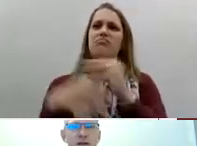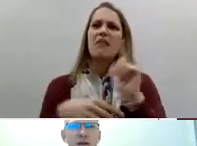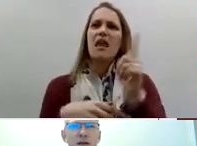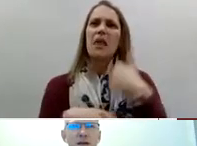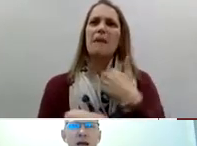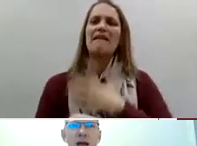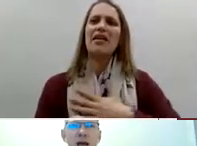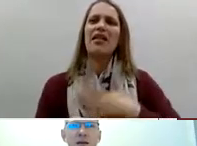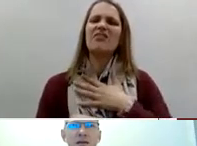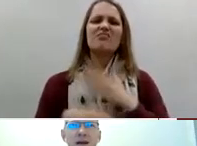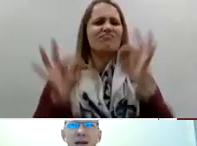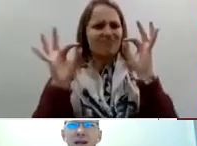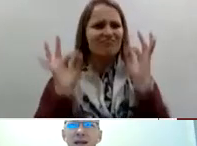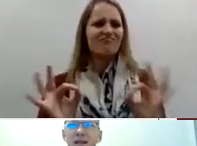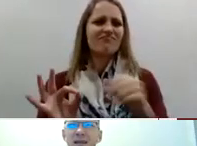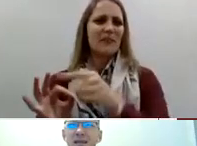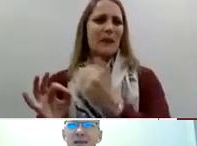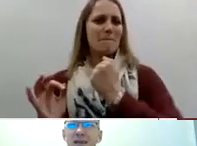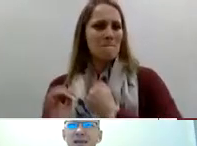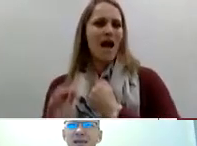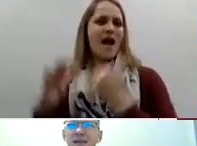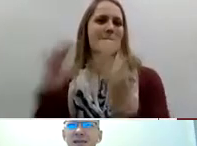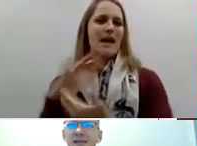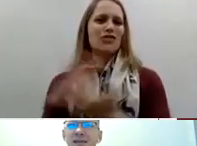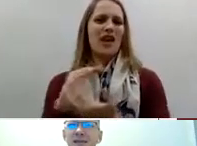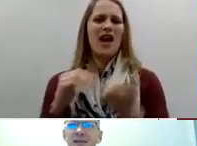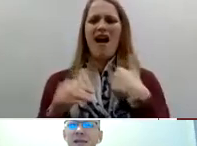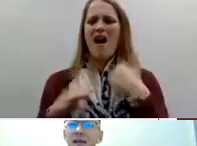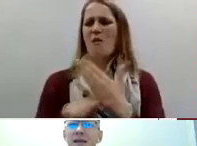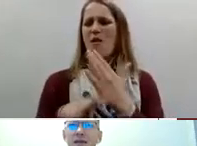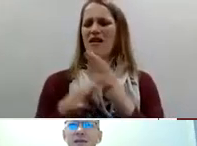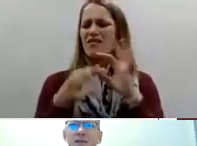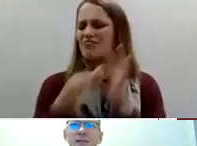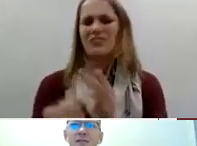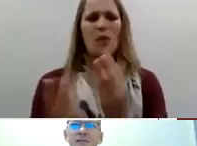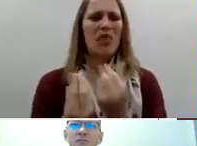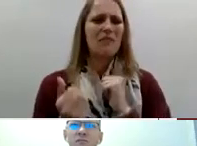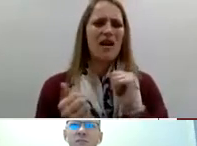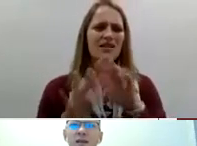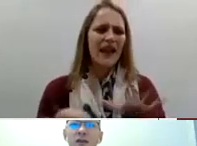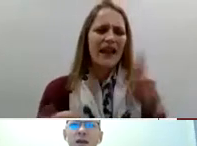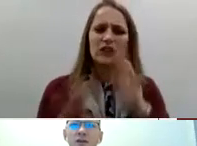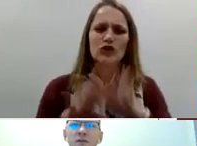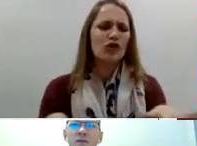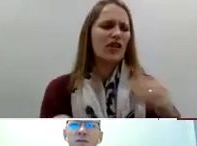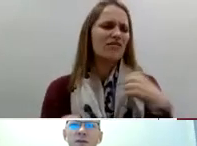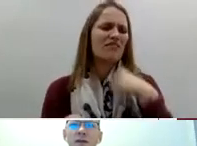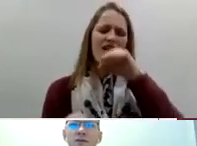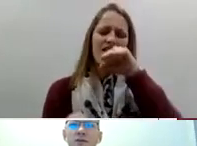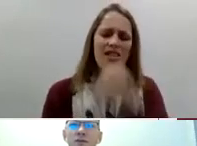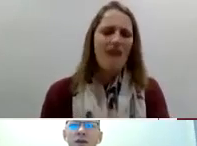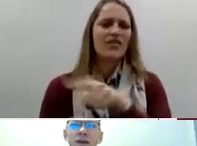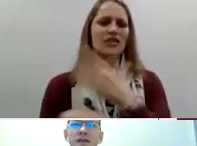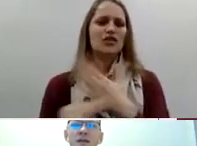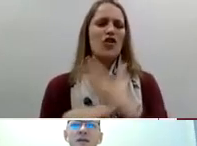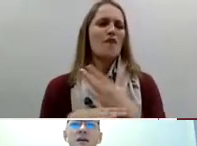and I decided yes education for deaf